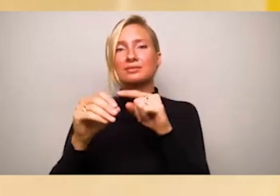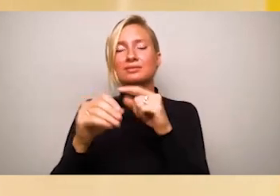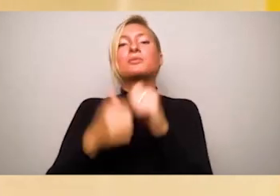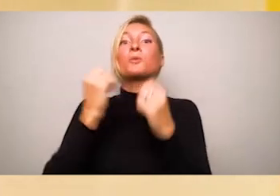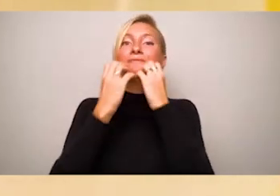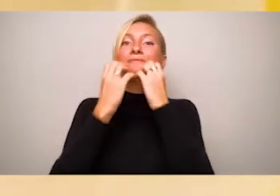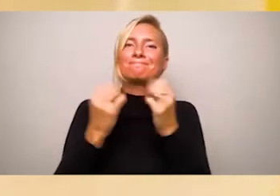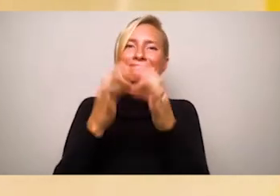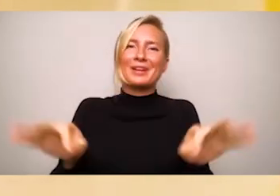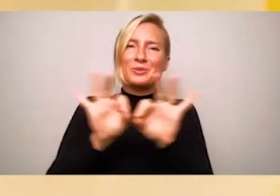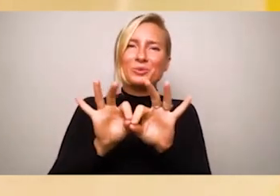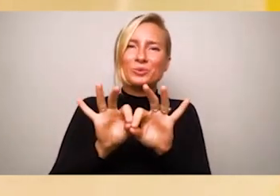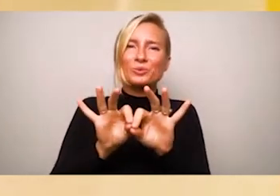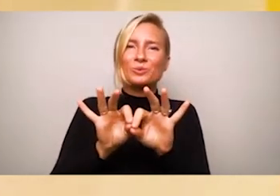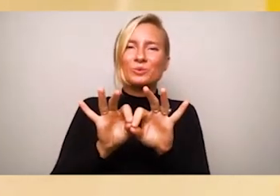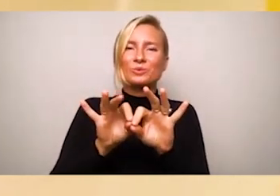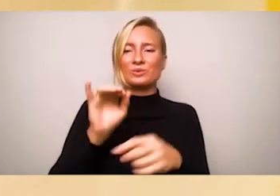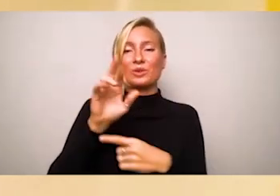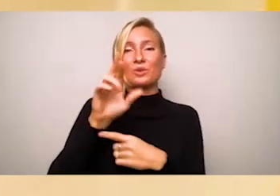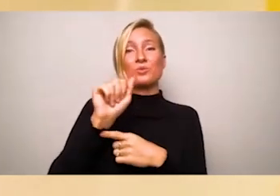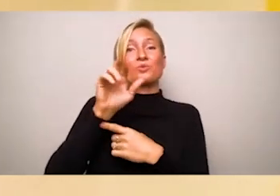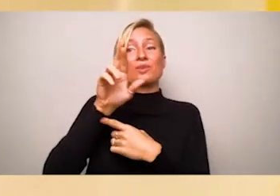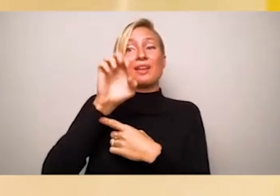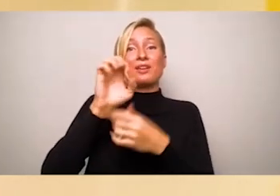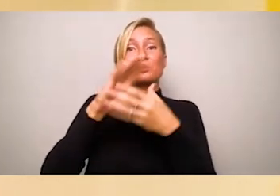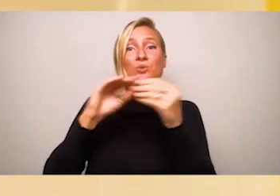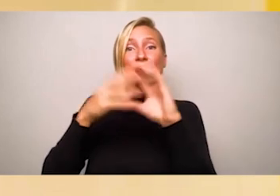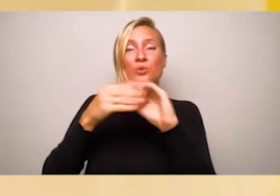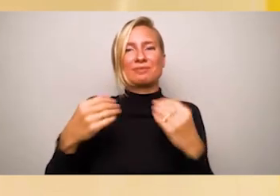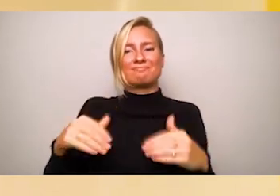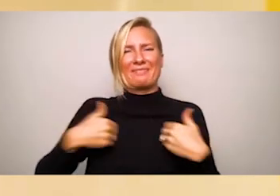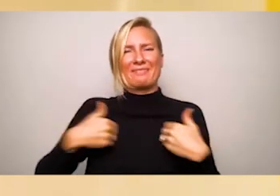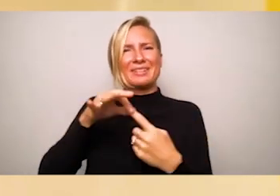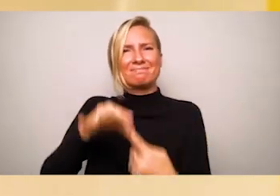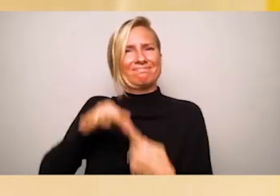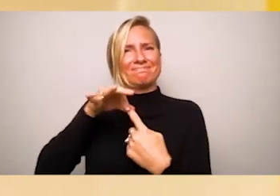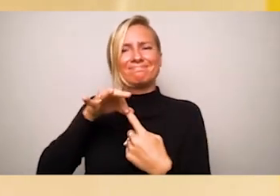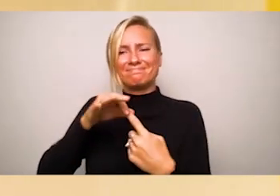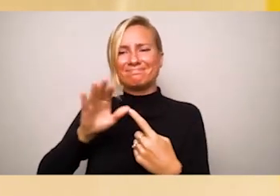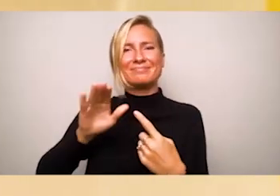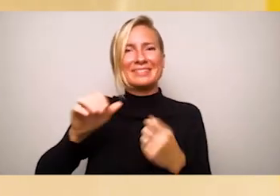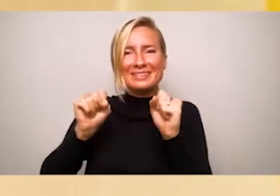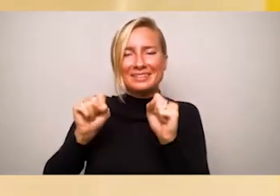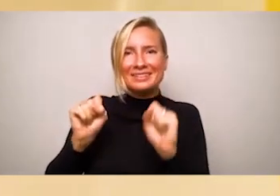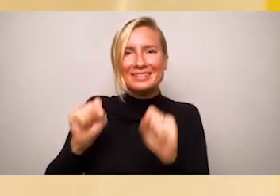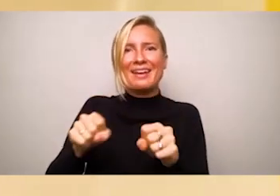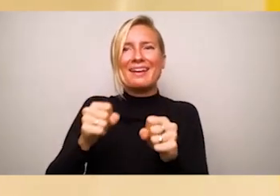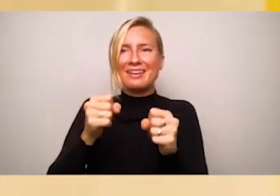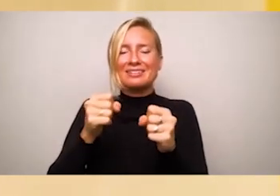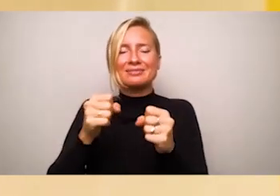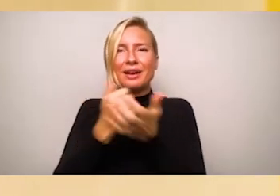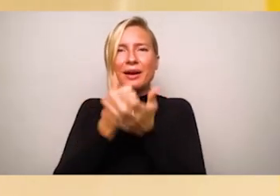of our lives. They have the unique power to change who we understand ourselves to be